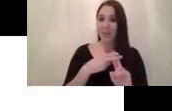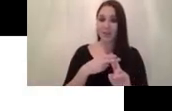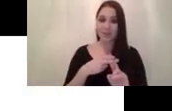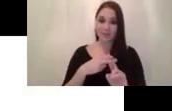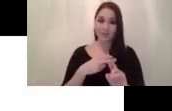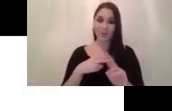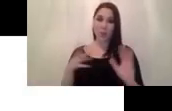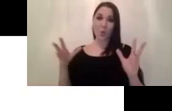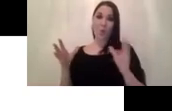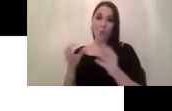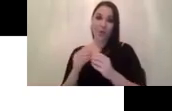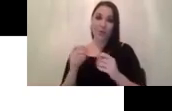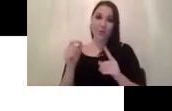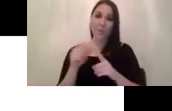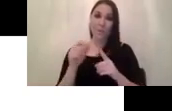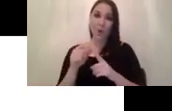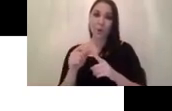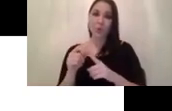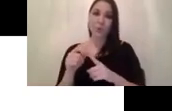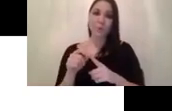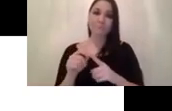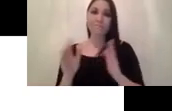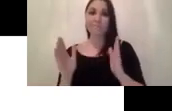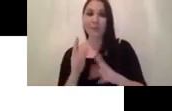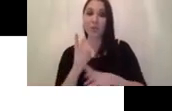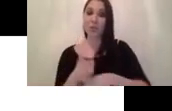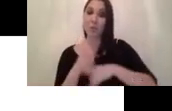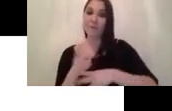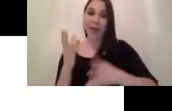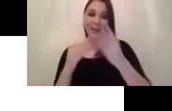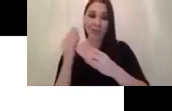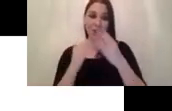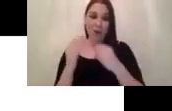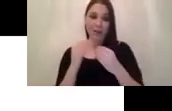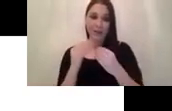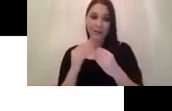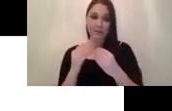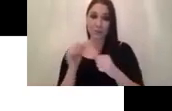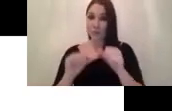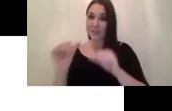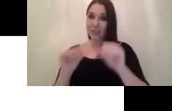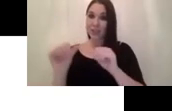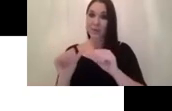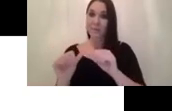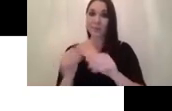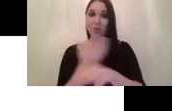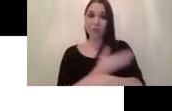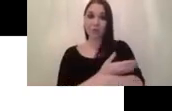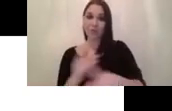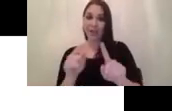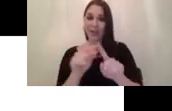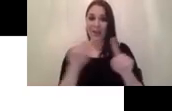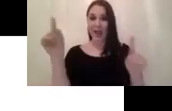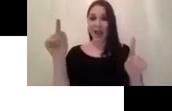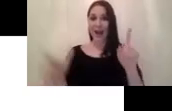proposed semi-supervised learning procedure that's a green line it achieves slightly